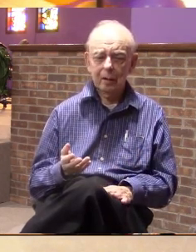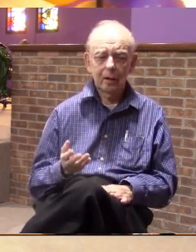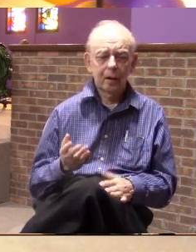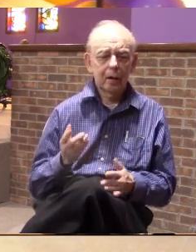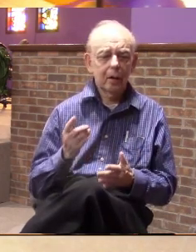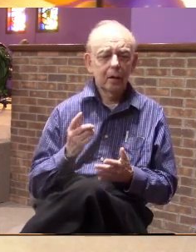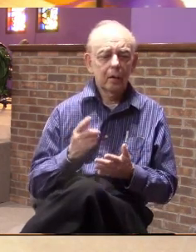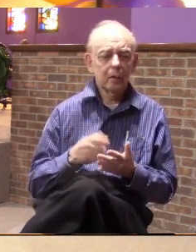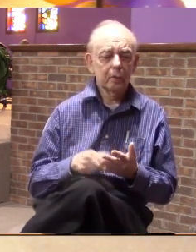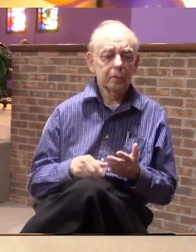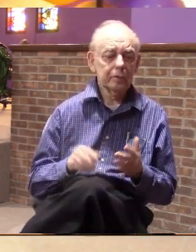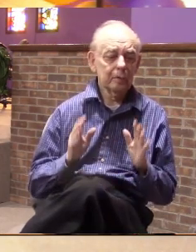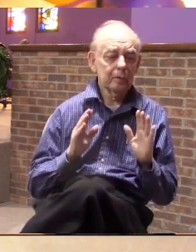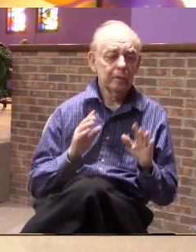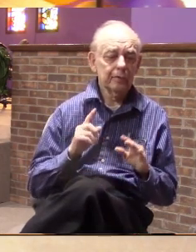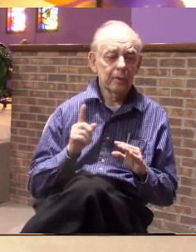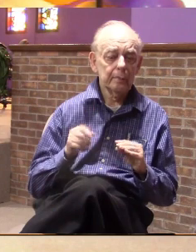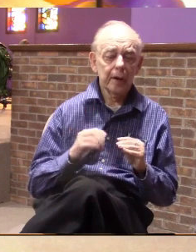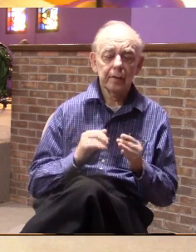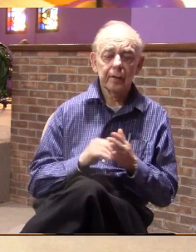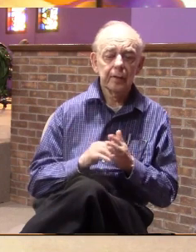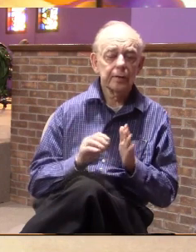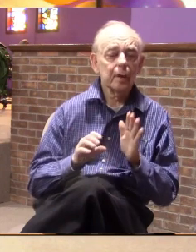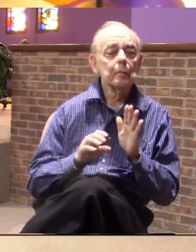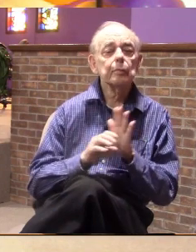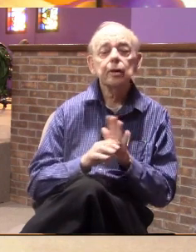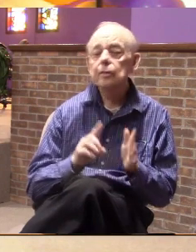what's so spectacular about this picture